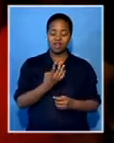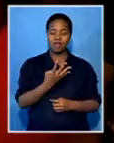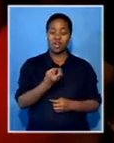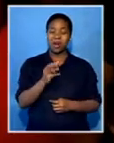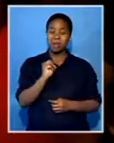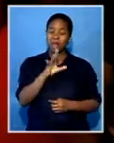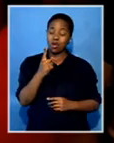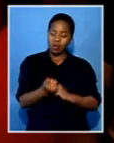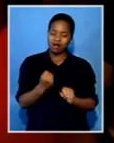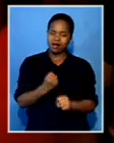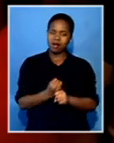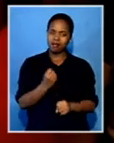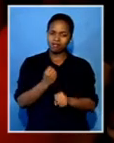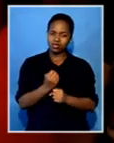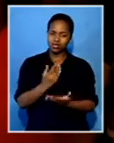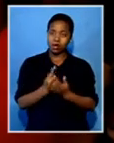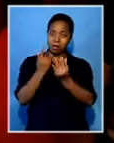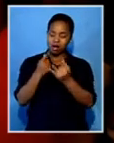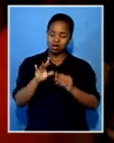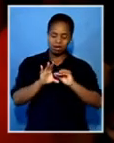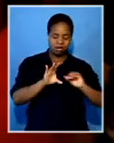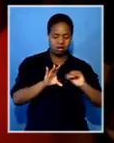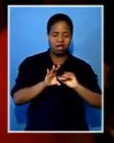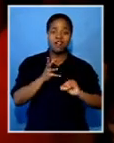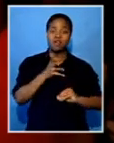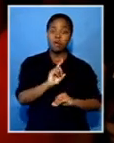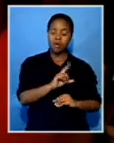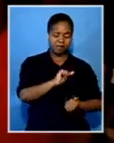students in science and technology fields. Seppo Sterman, SABC News, Pretoria. Zachary and the So I